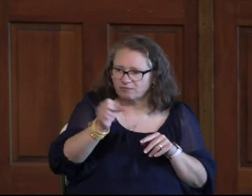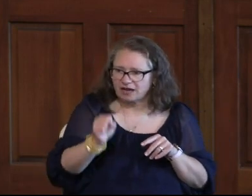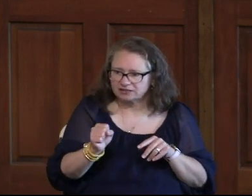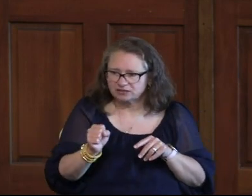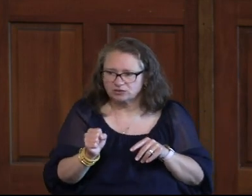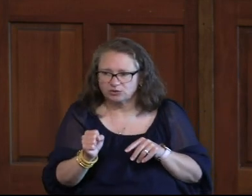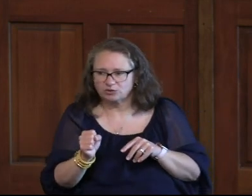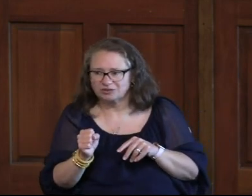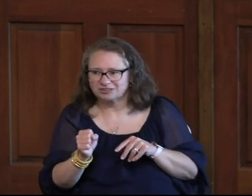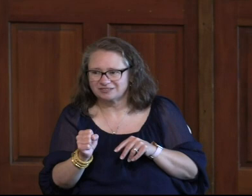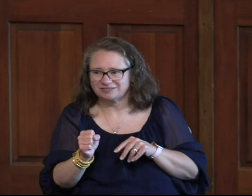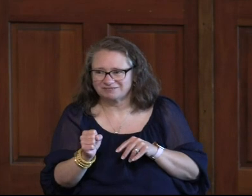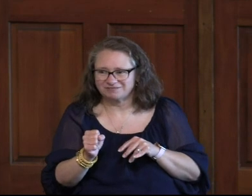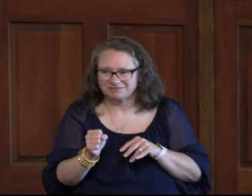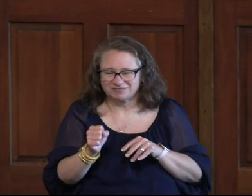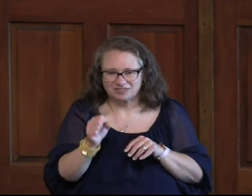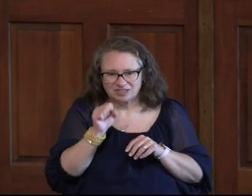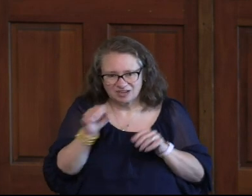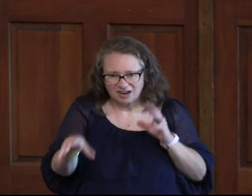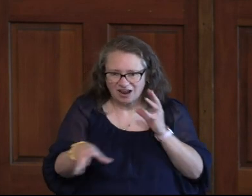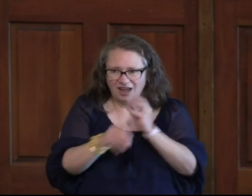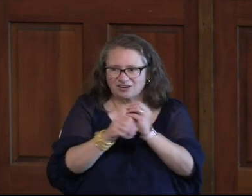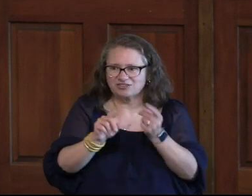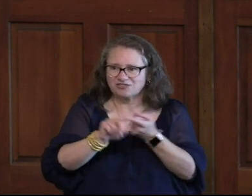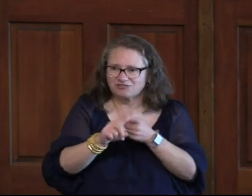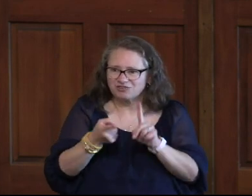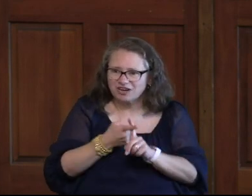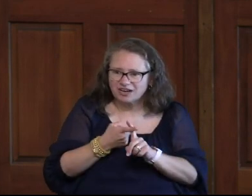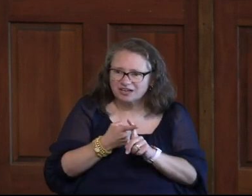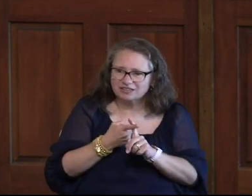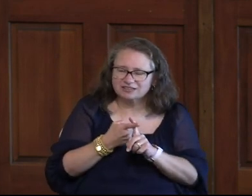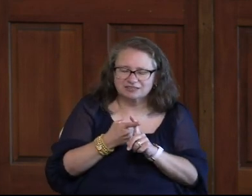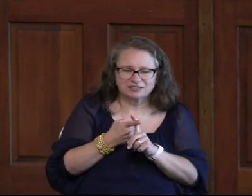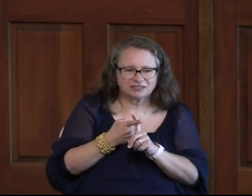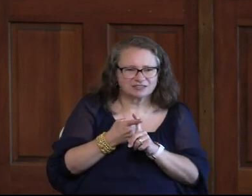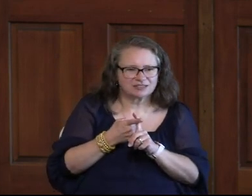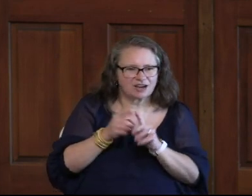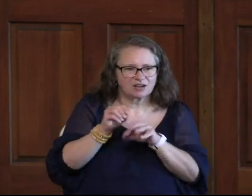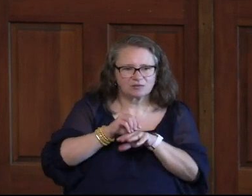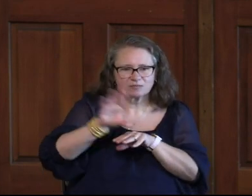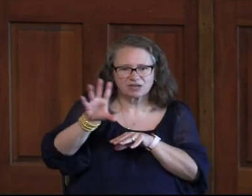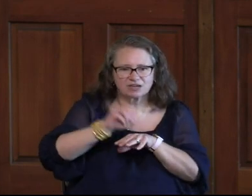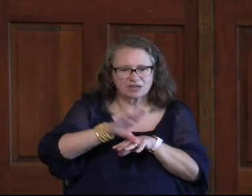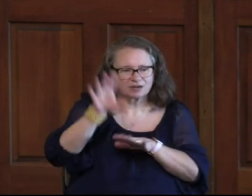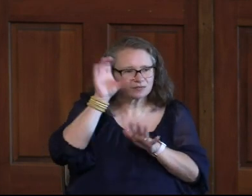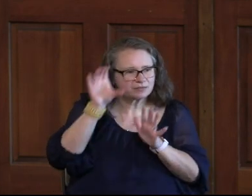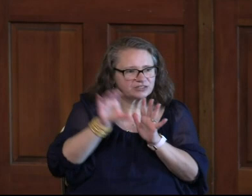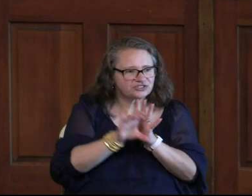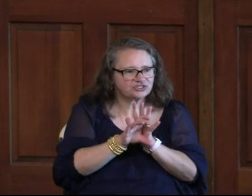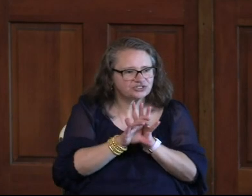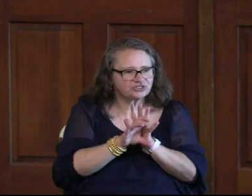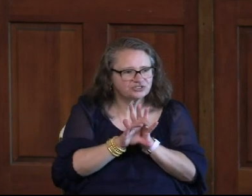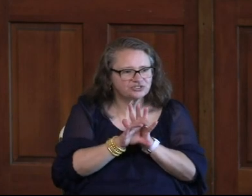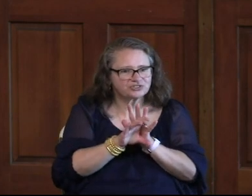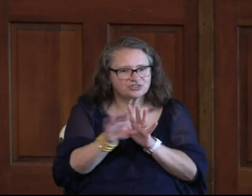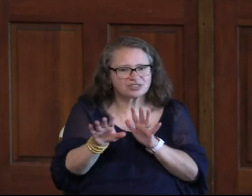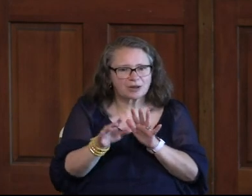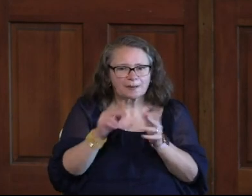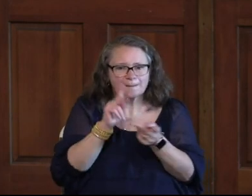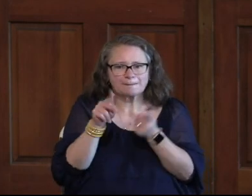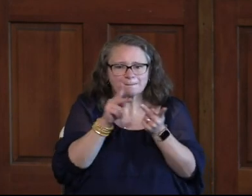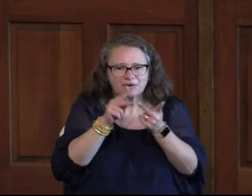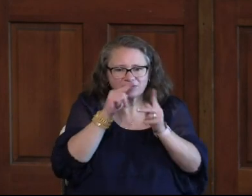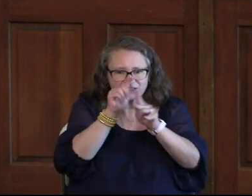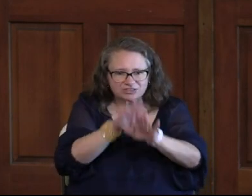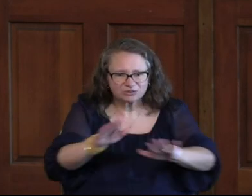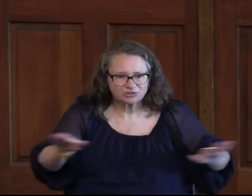School Again And You Added Her As A Friend But All She Post Is These Pictures About Her Little Perfect